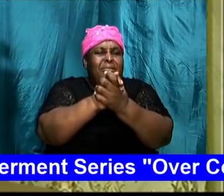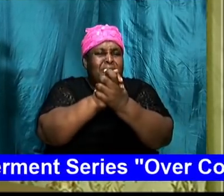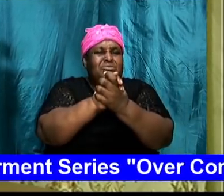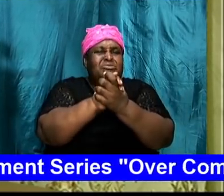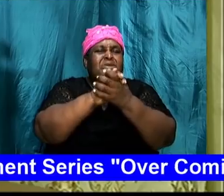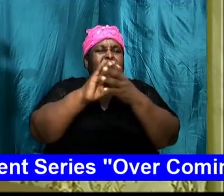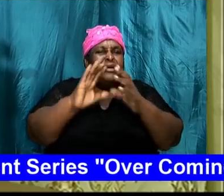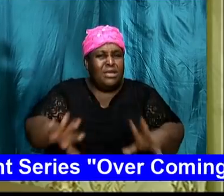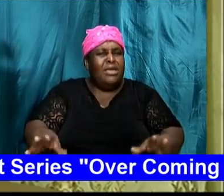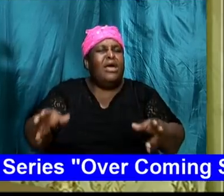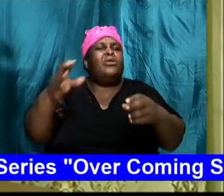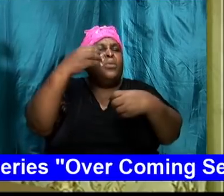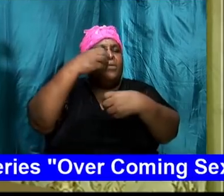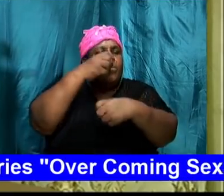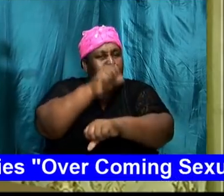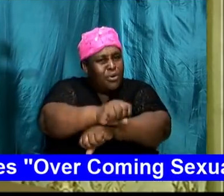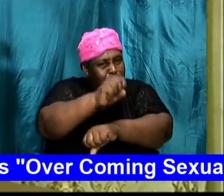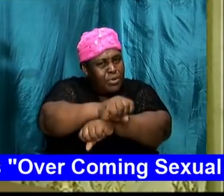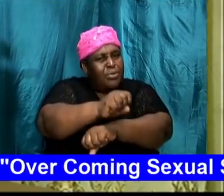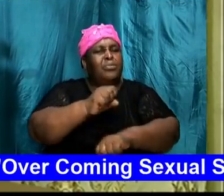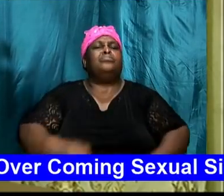irrespective of it can work